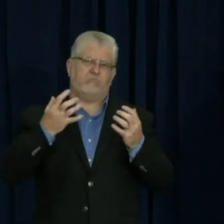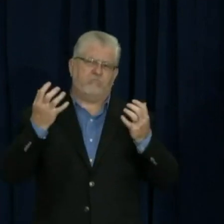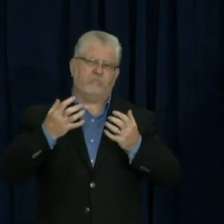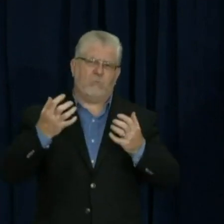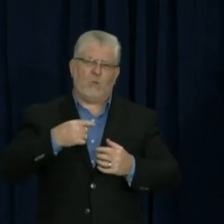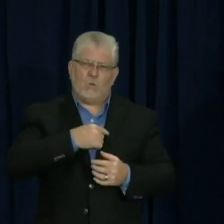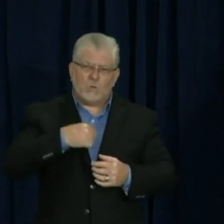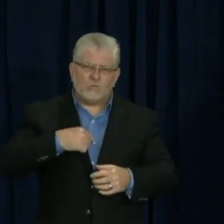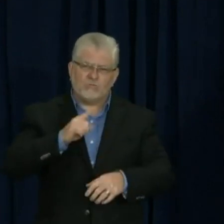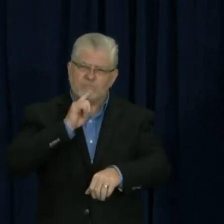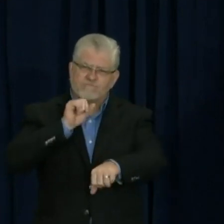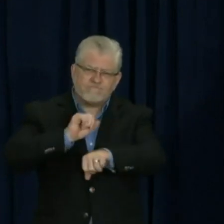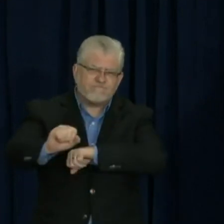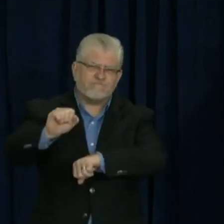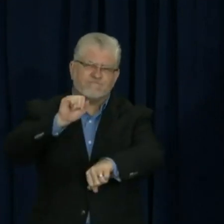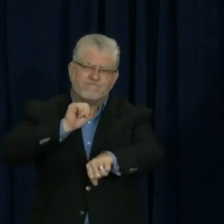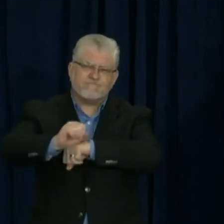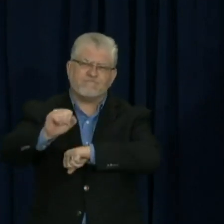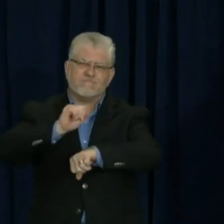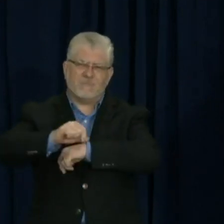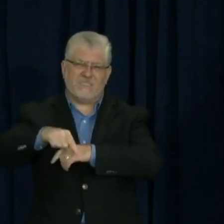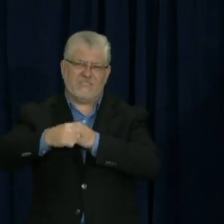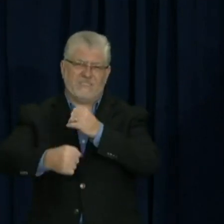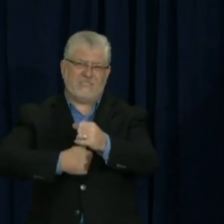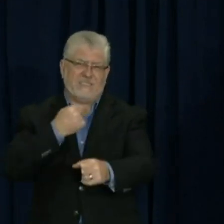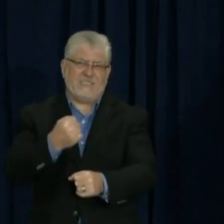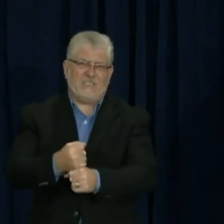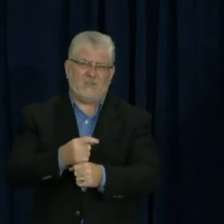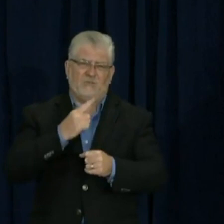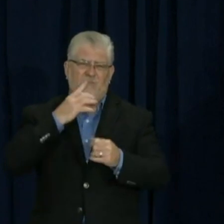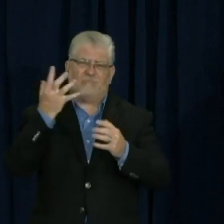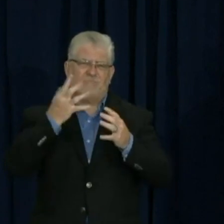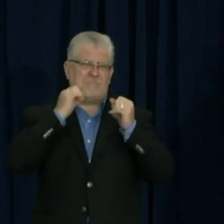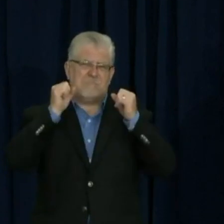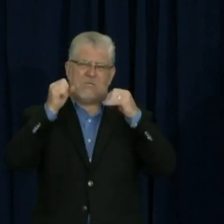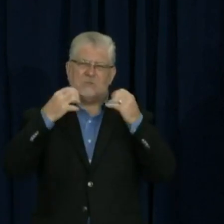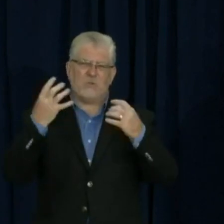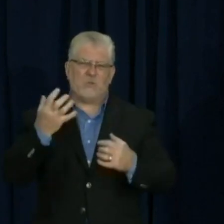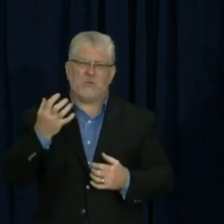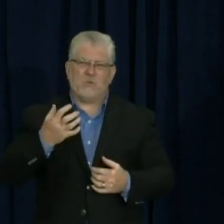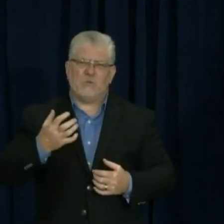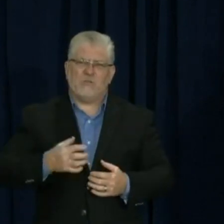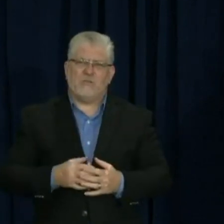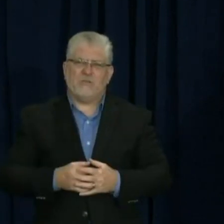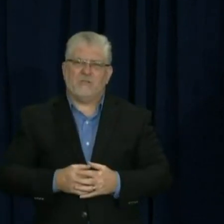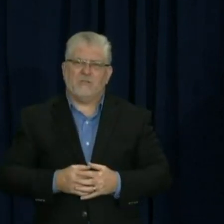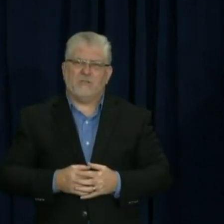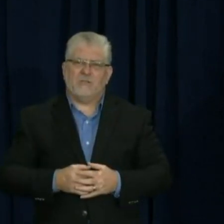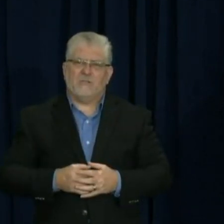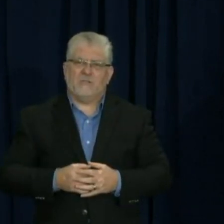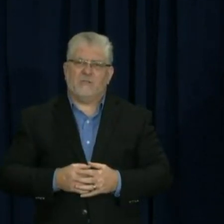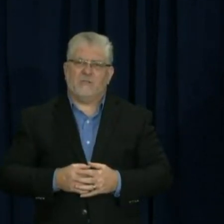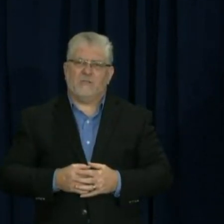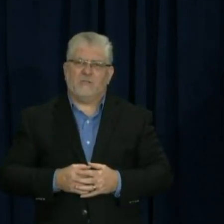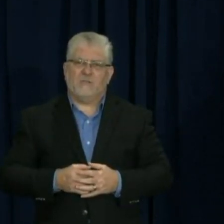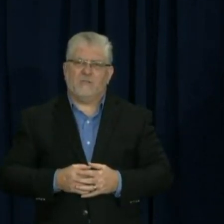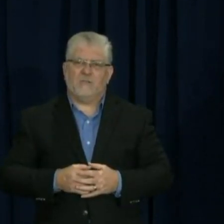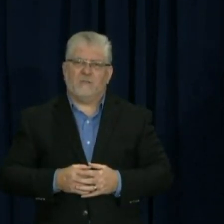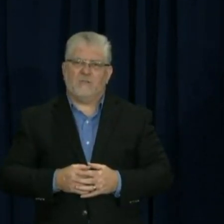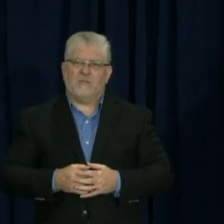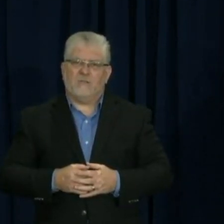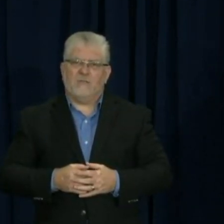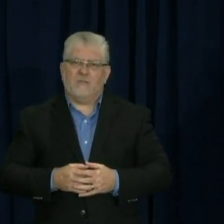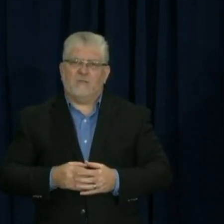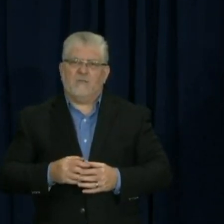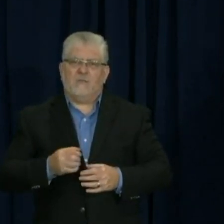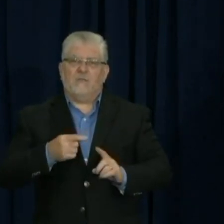work this year, and they are amazing. So Tim and Kat and the team, thank you. But we also have tremendous teams of outside counsel who